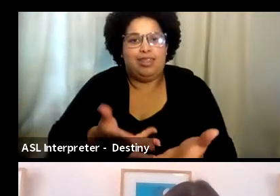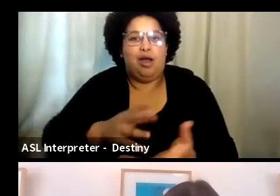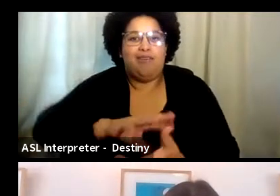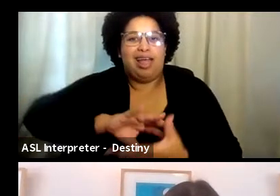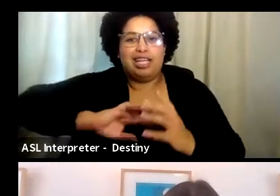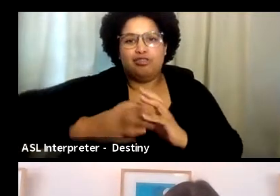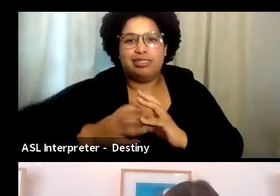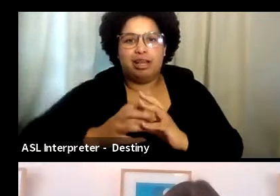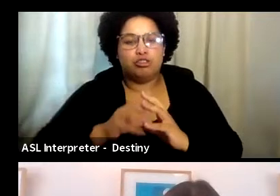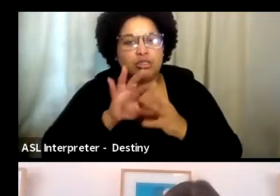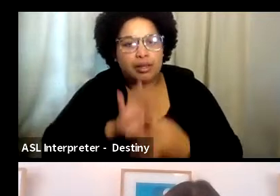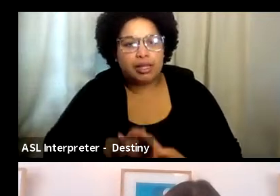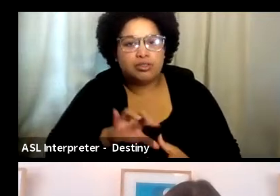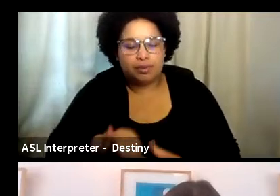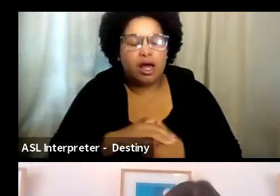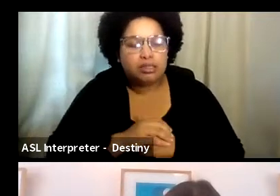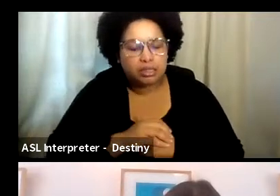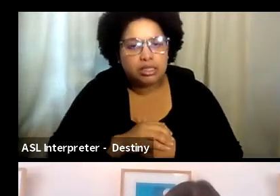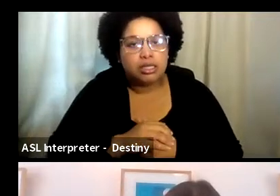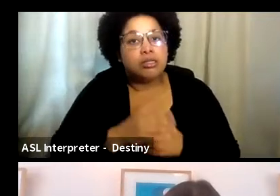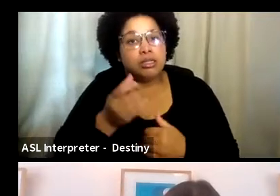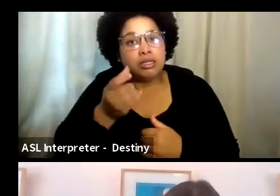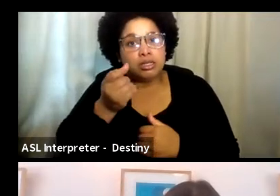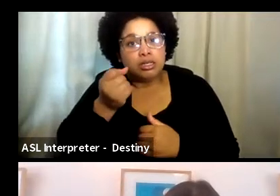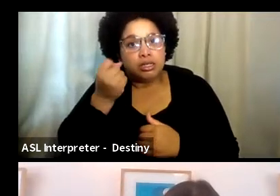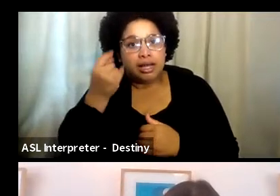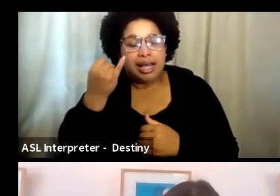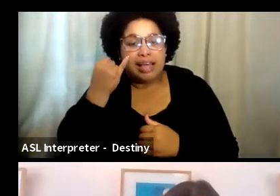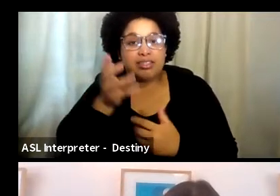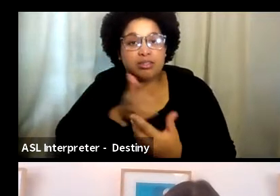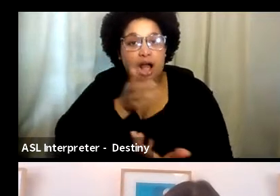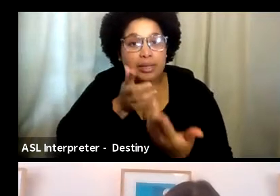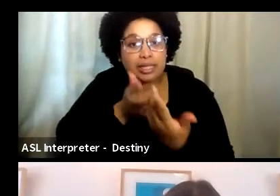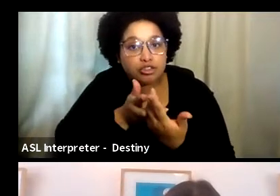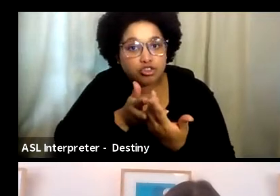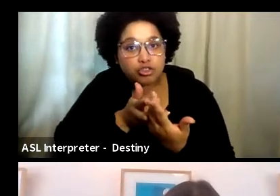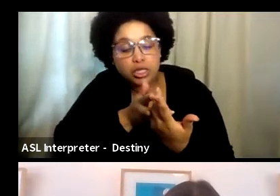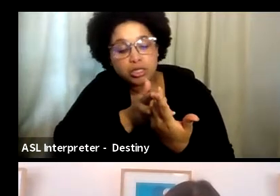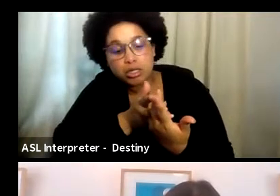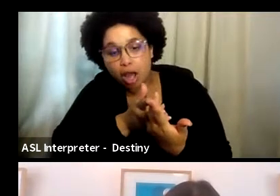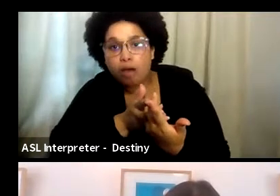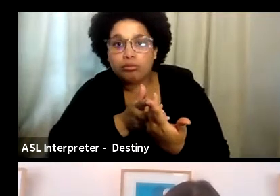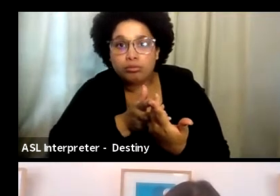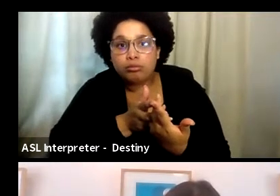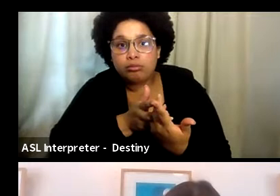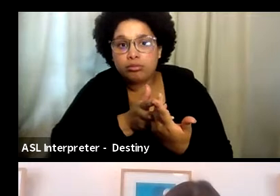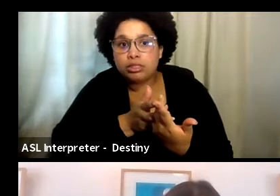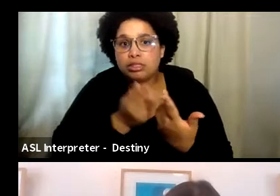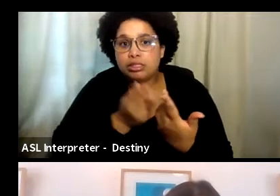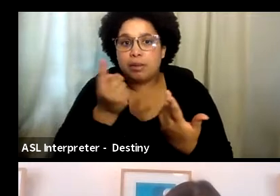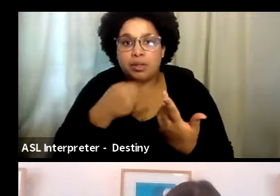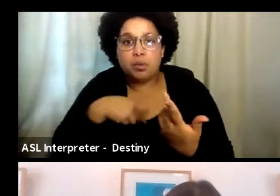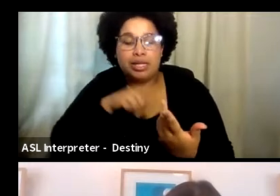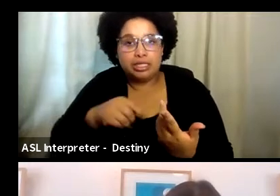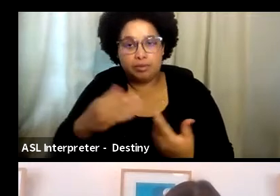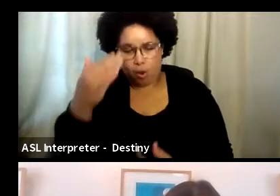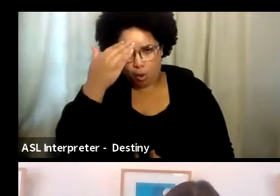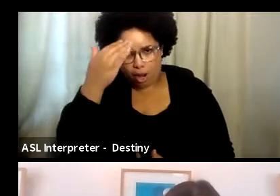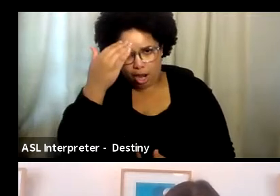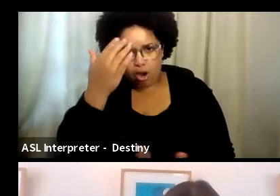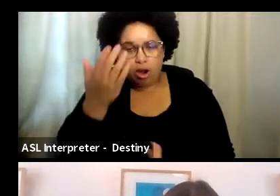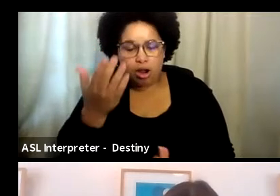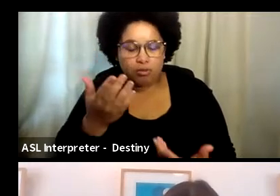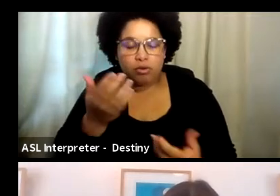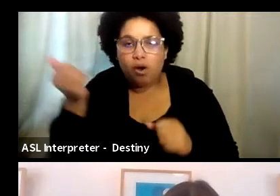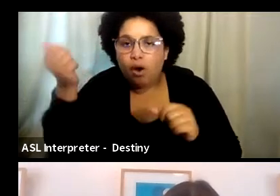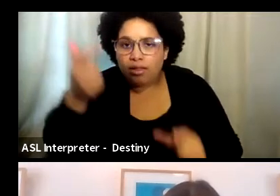within that. Um, but, you know, if it's, if it's accommodations that are being made to just something that we need to be aware of, these